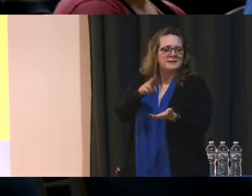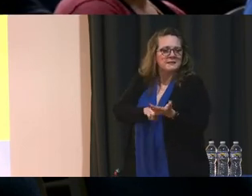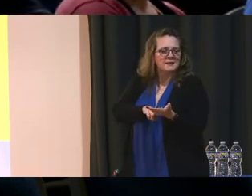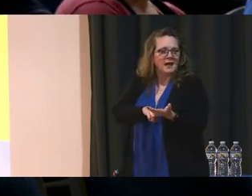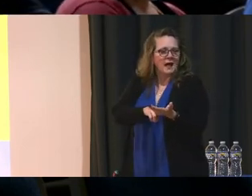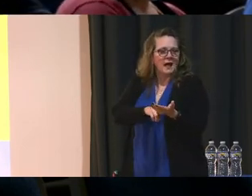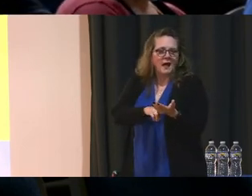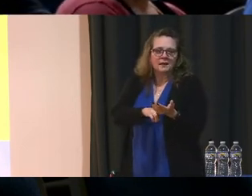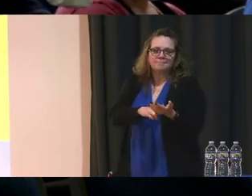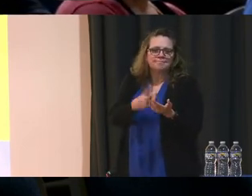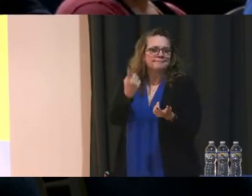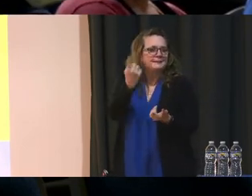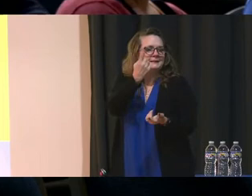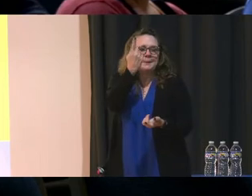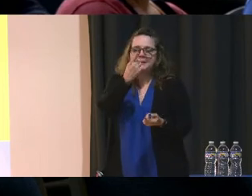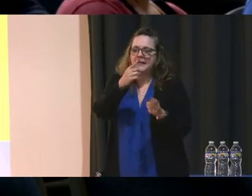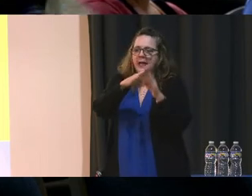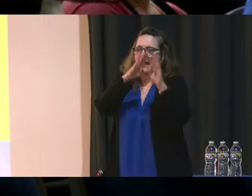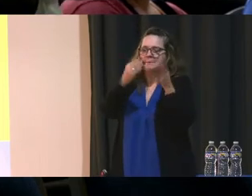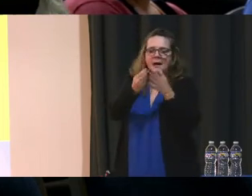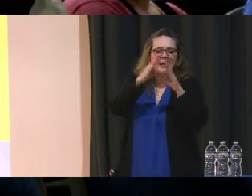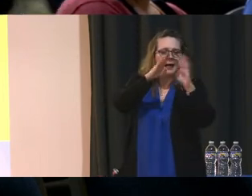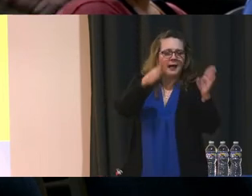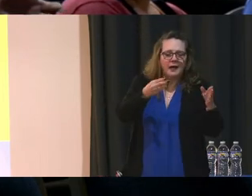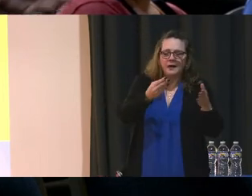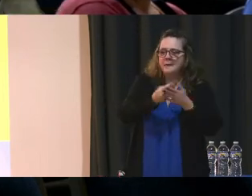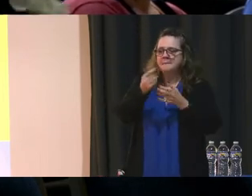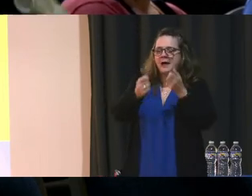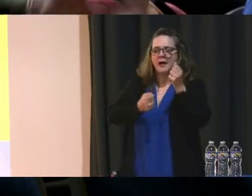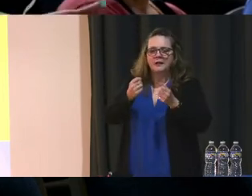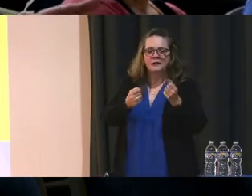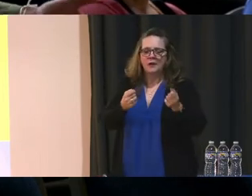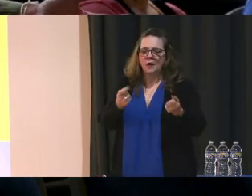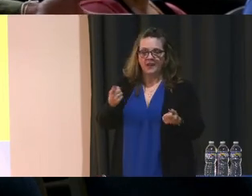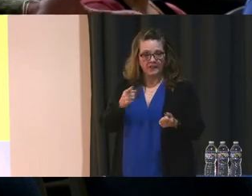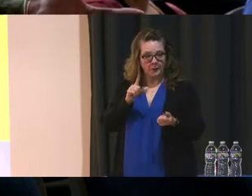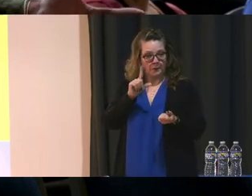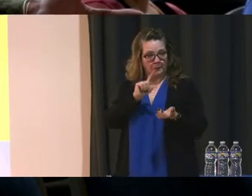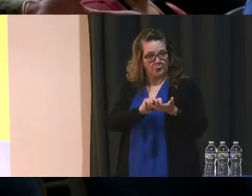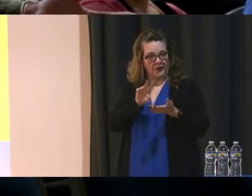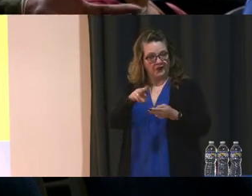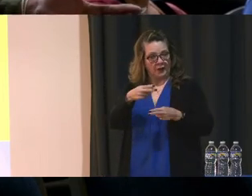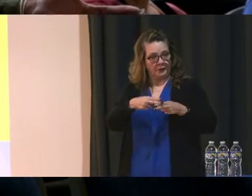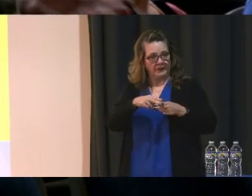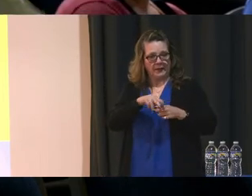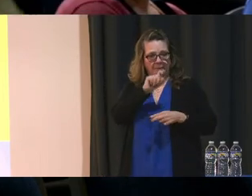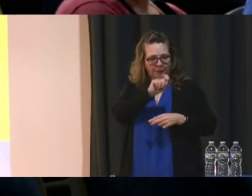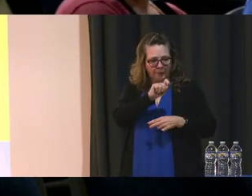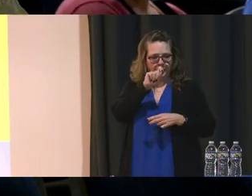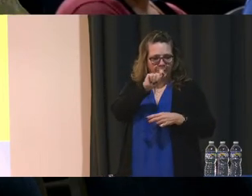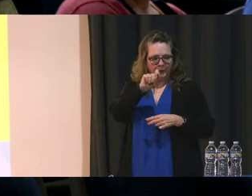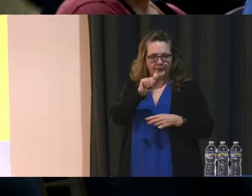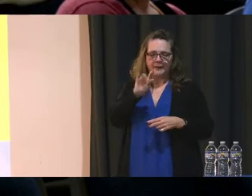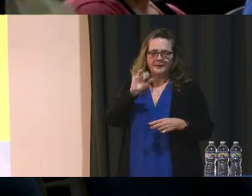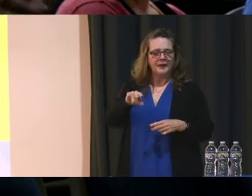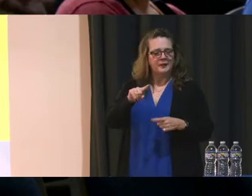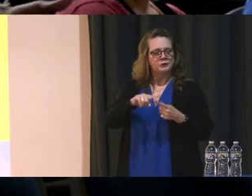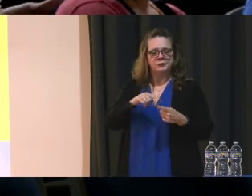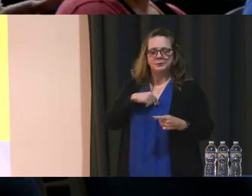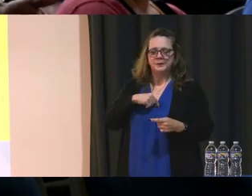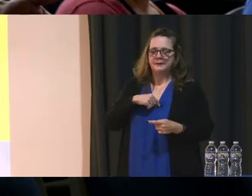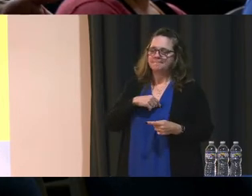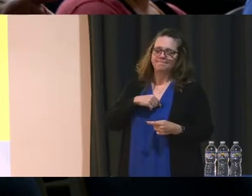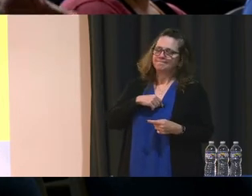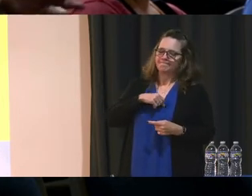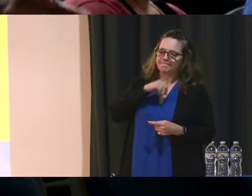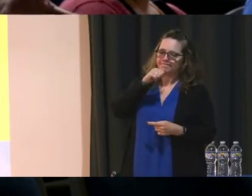they've got to sign for a house or sign for a car, what are they going to do, print their name? So that, to me, is a necessity